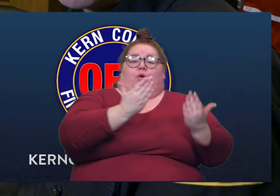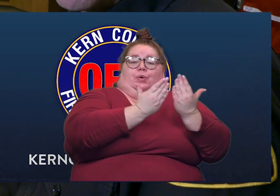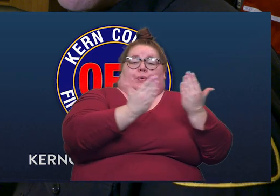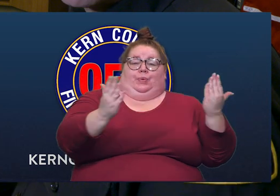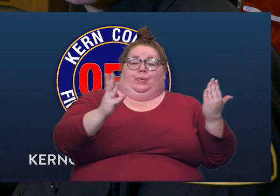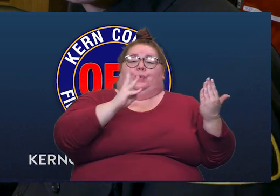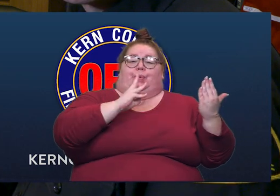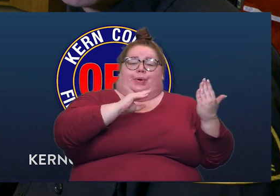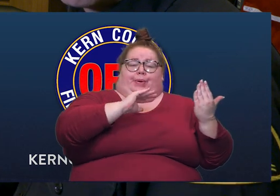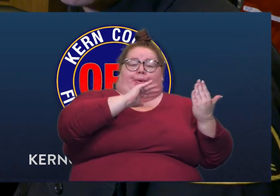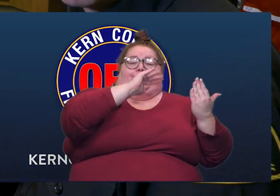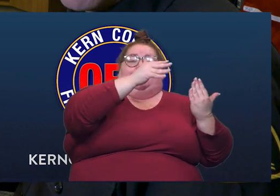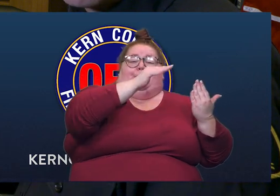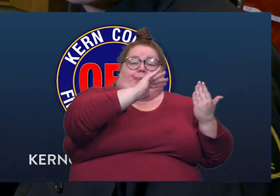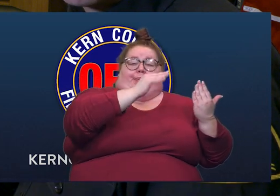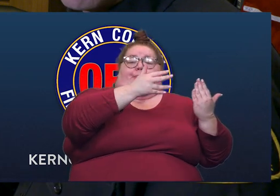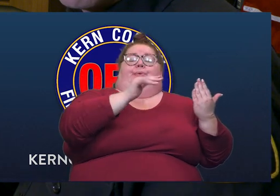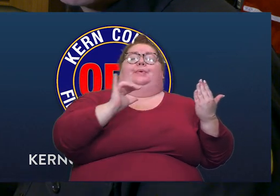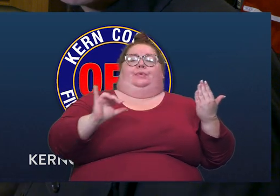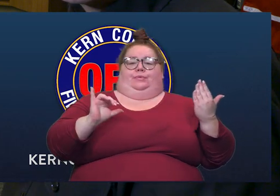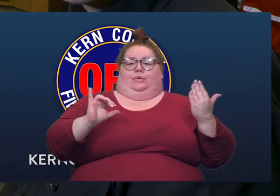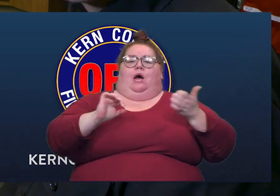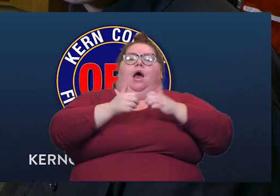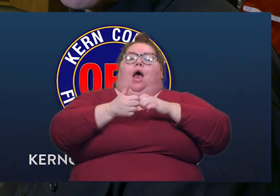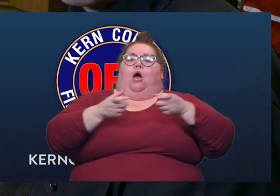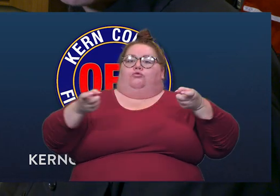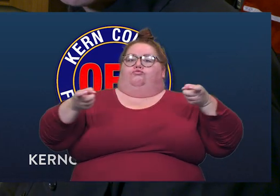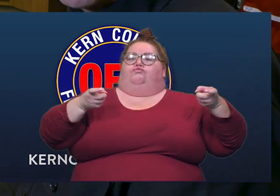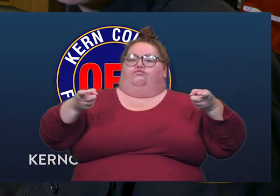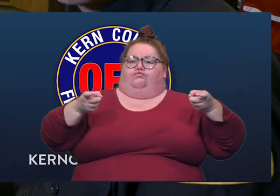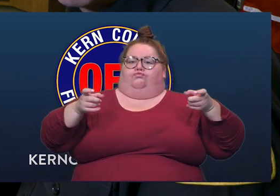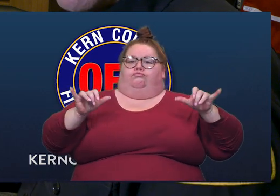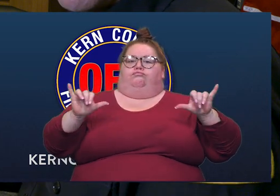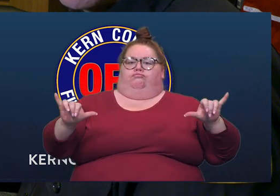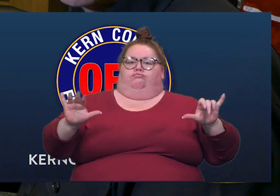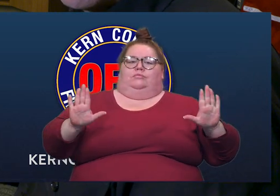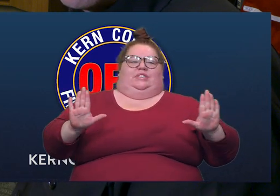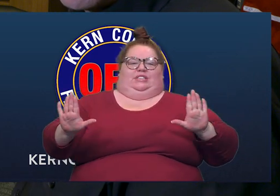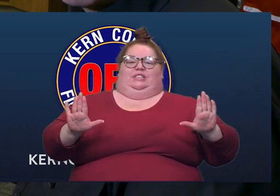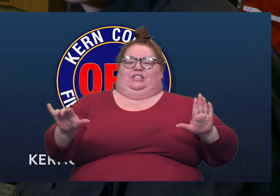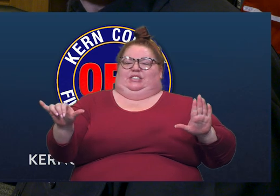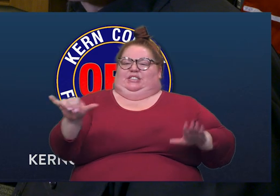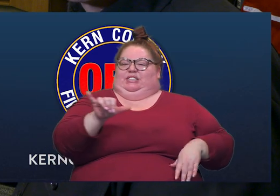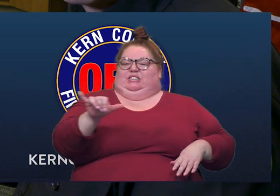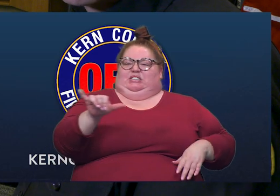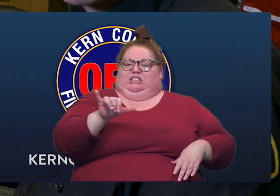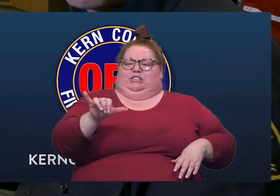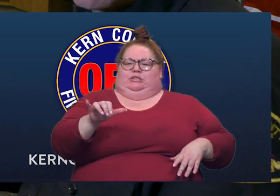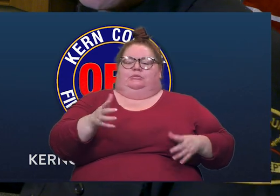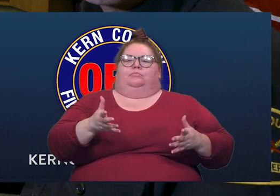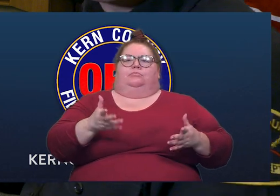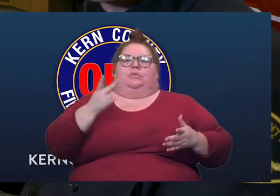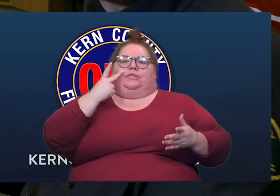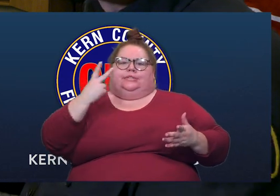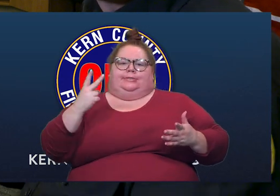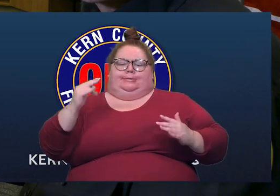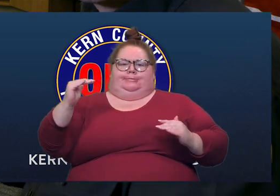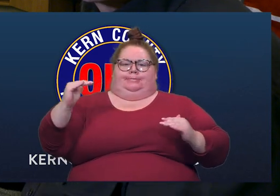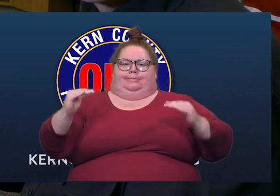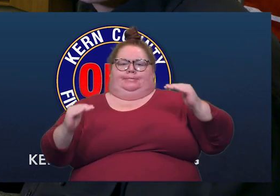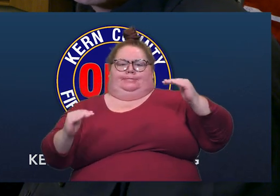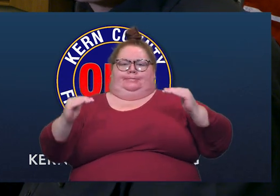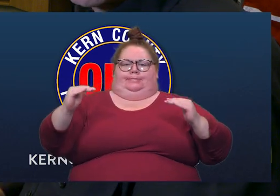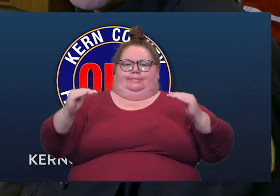time, they'll control the water flow, just like with the gates, by how much is coming over the spillway versus